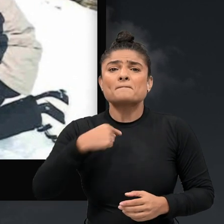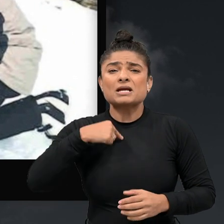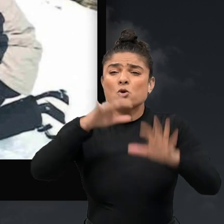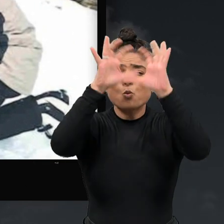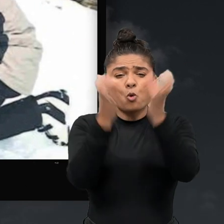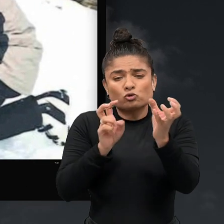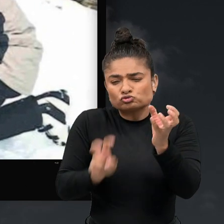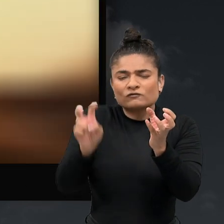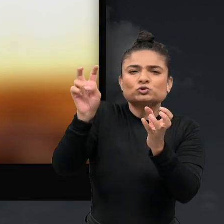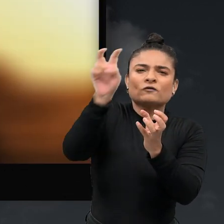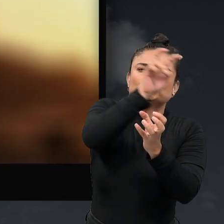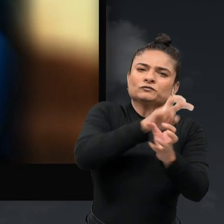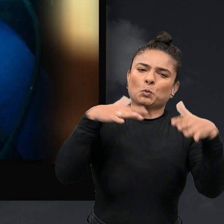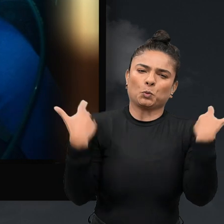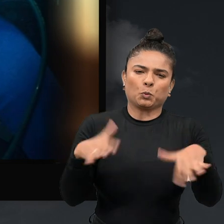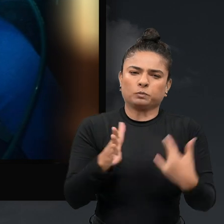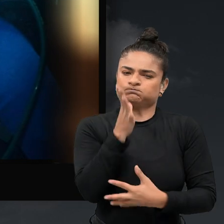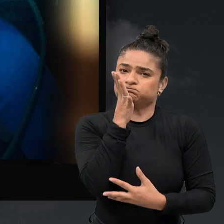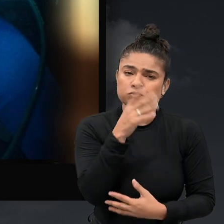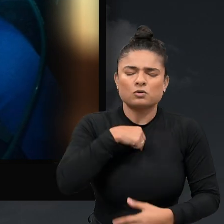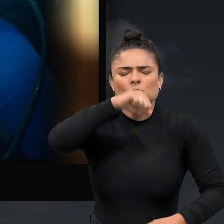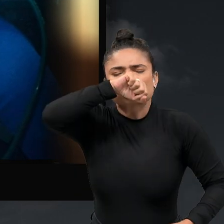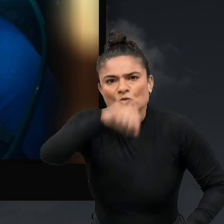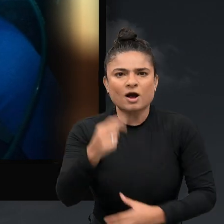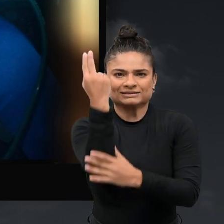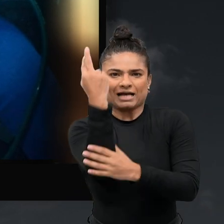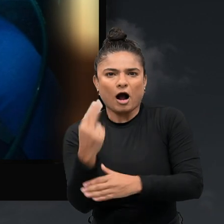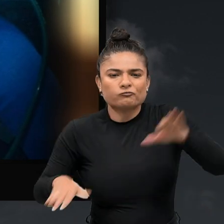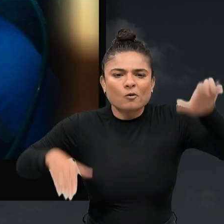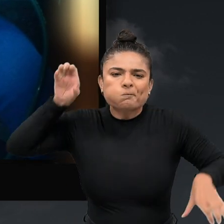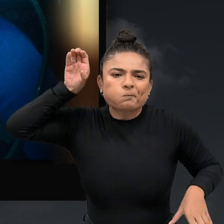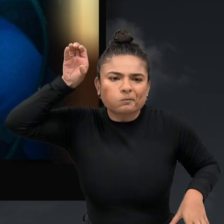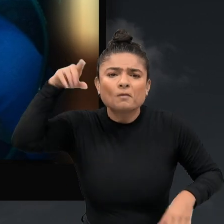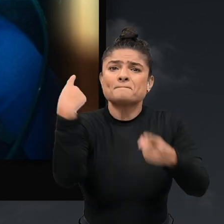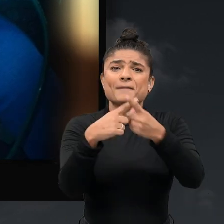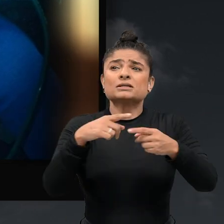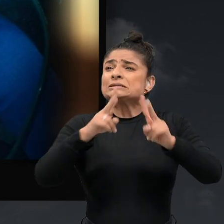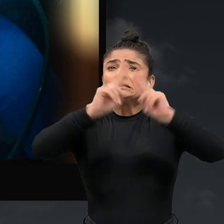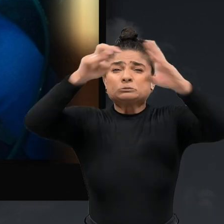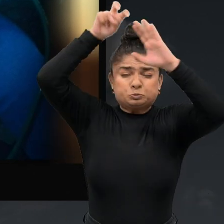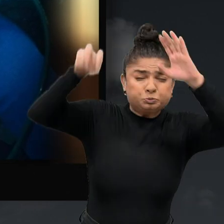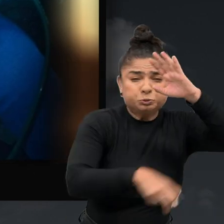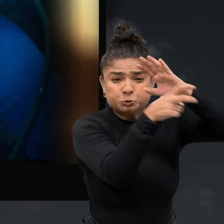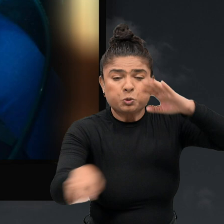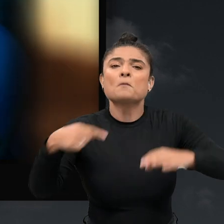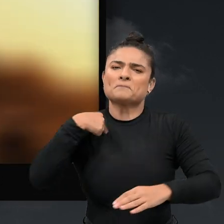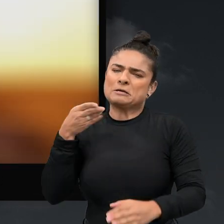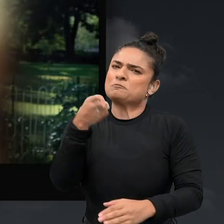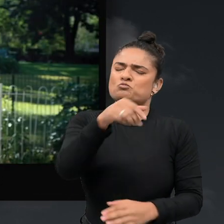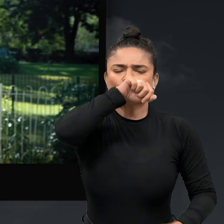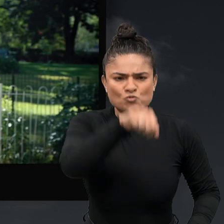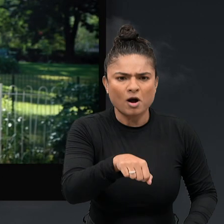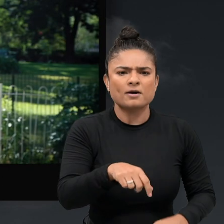I've done a lot of traveling around the world and a lot of that was with the scuba diving but I've also done some amazing adrenaline junky stuff.